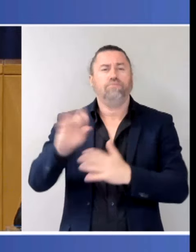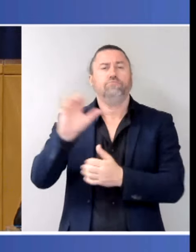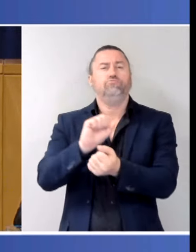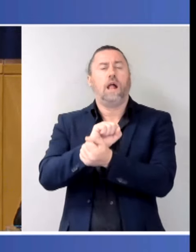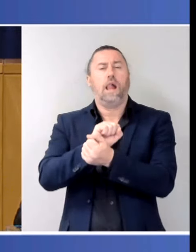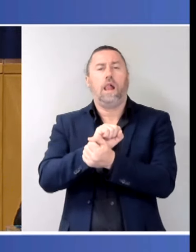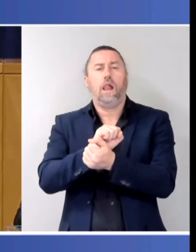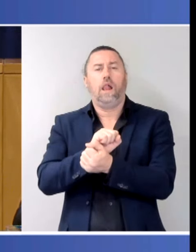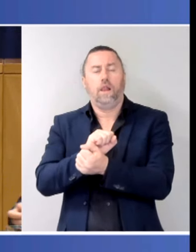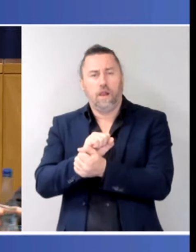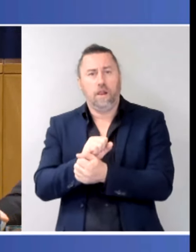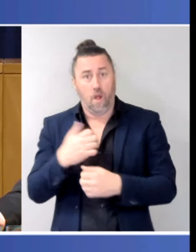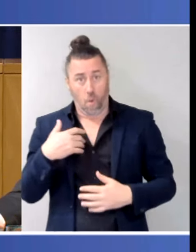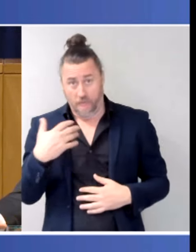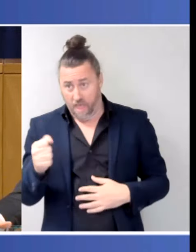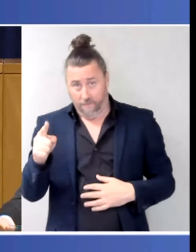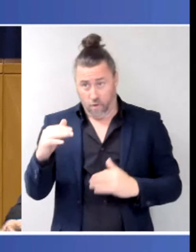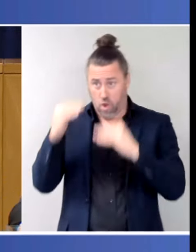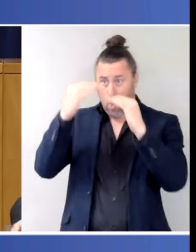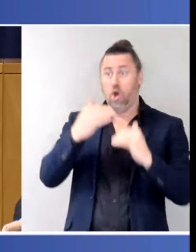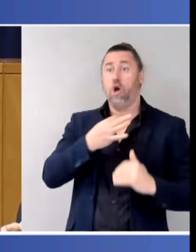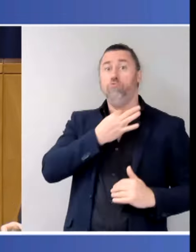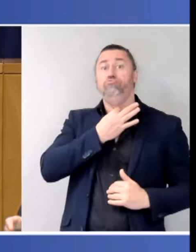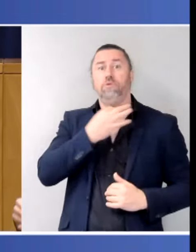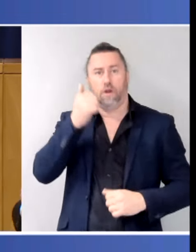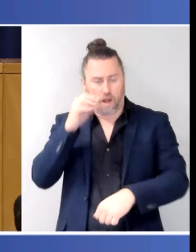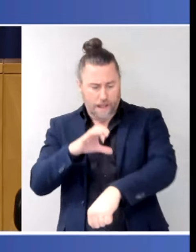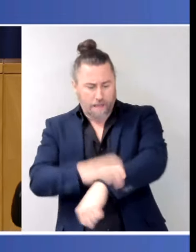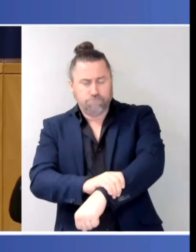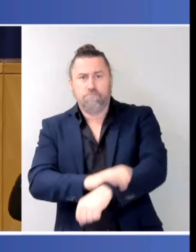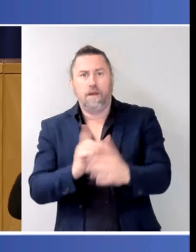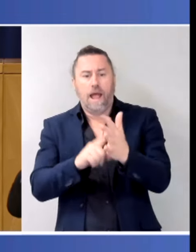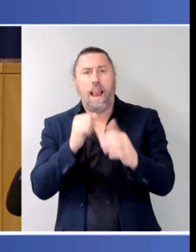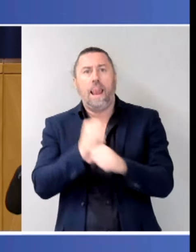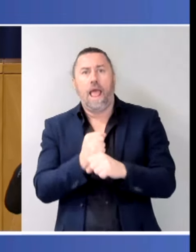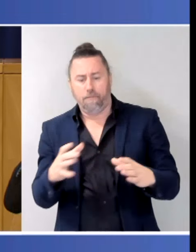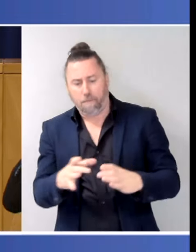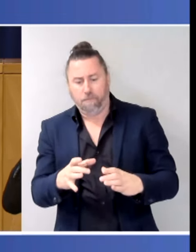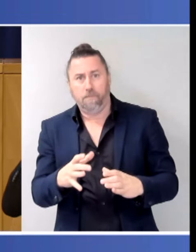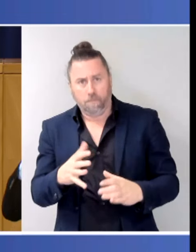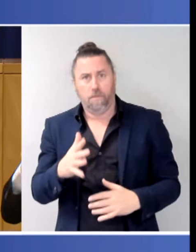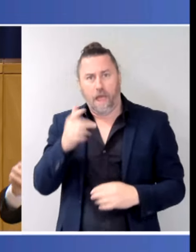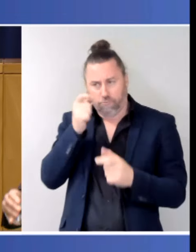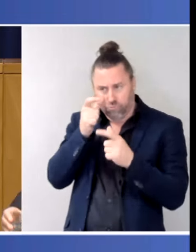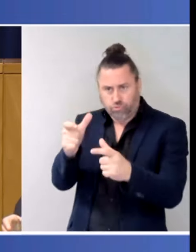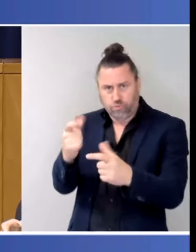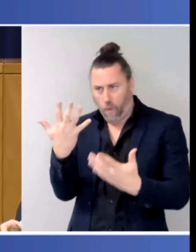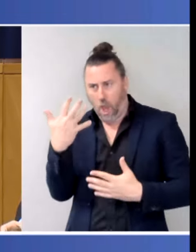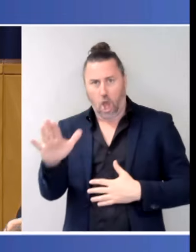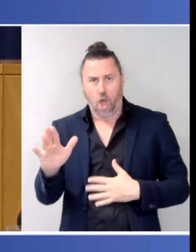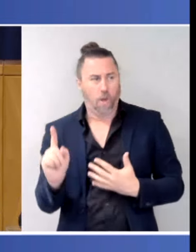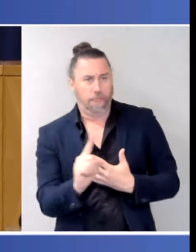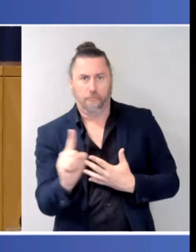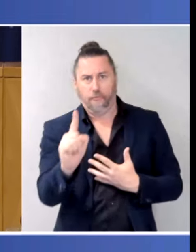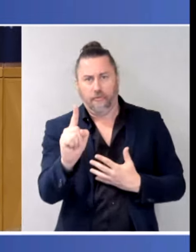monitoring for those that are at high risk of offending to keep particularly women safe in the community. And there are important changes. It's